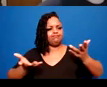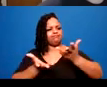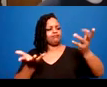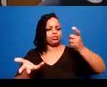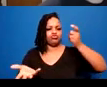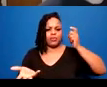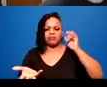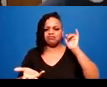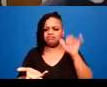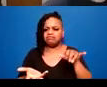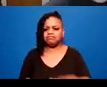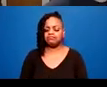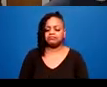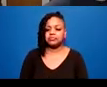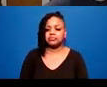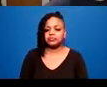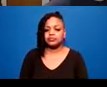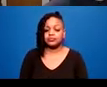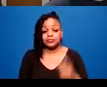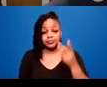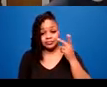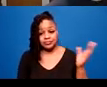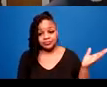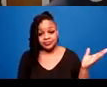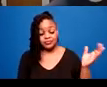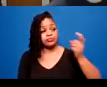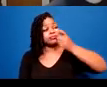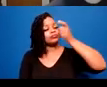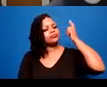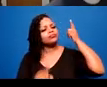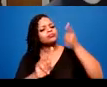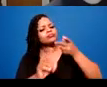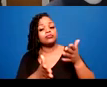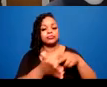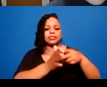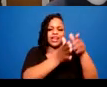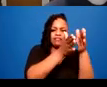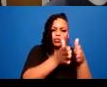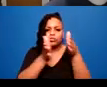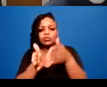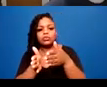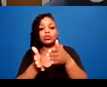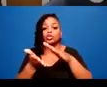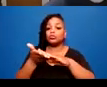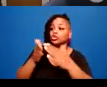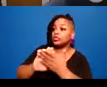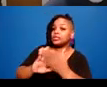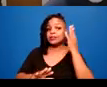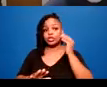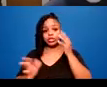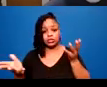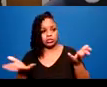Trauma is when an individual or community experiences, witnesses or is confronted with an event